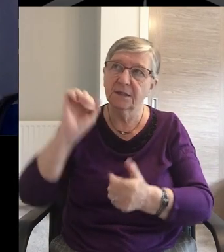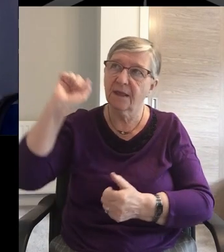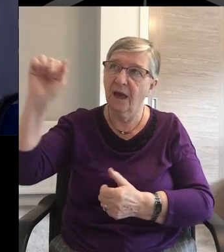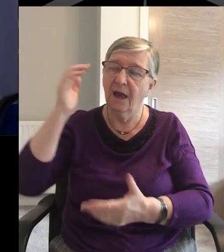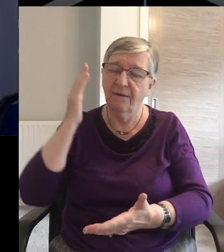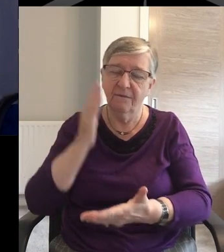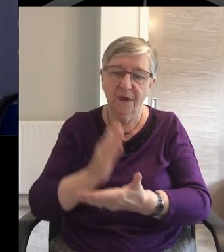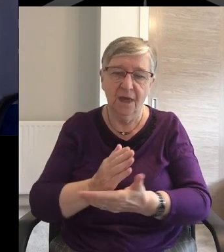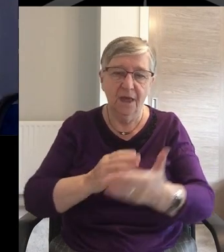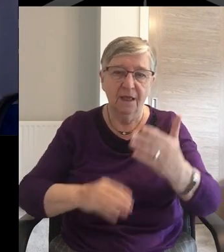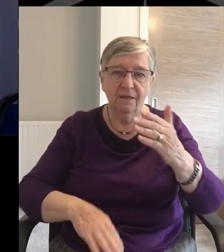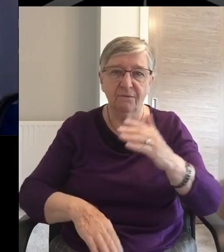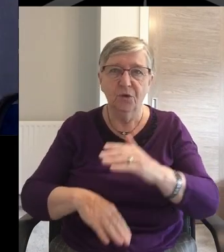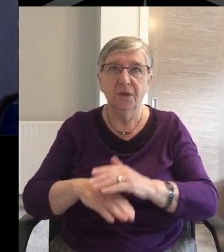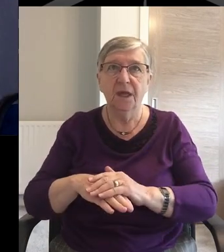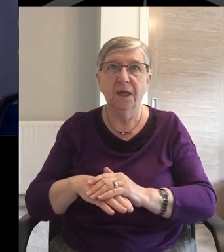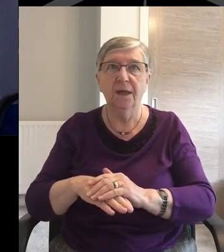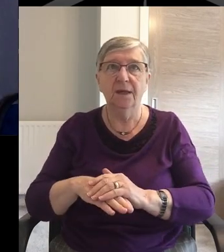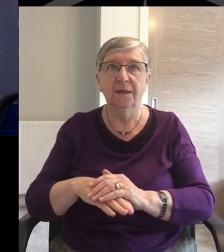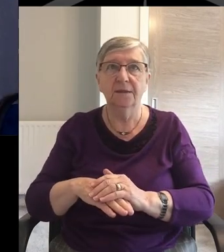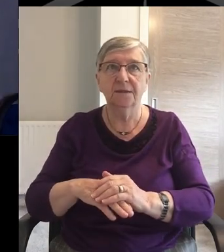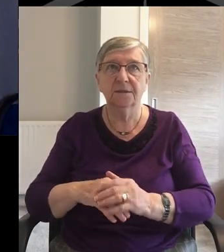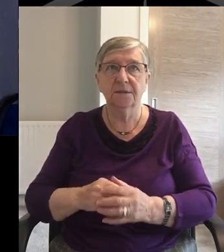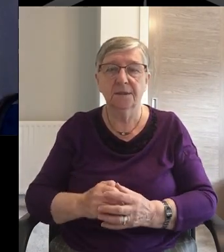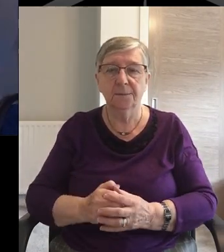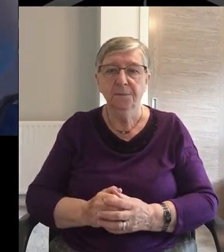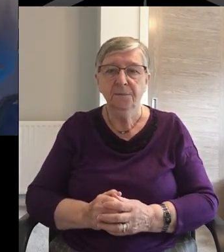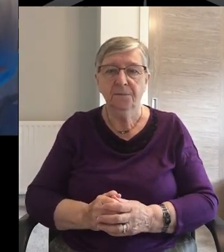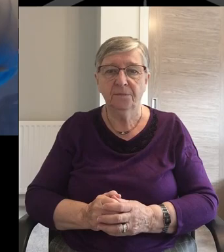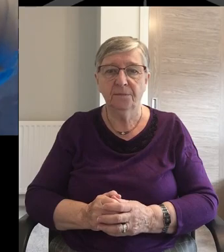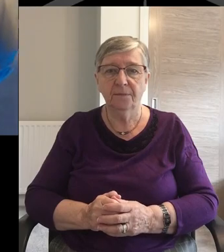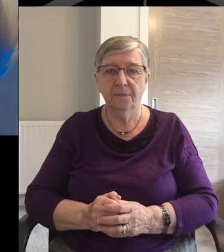is Thy faithfulness